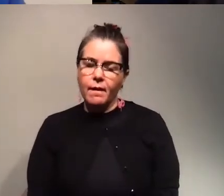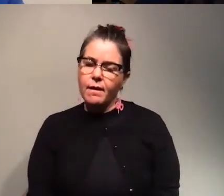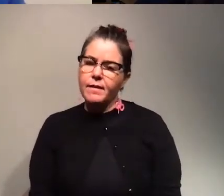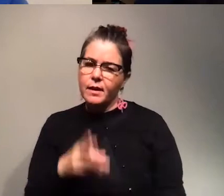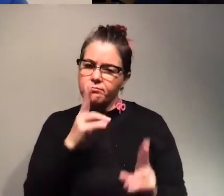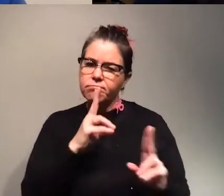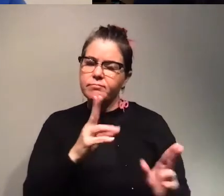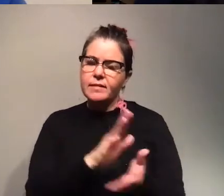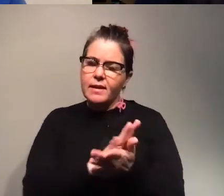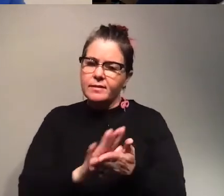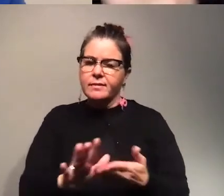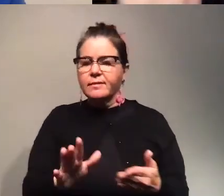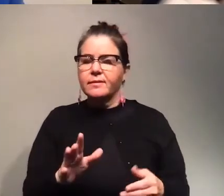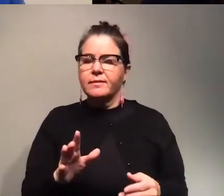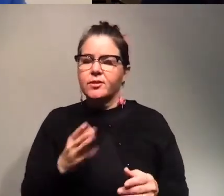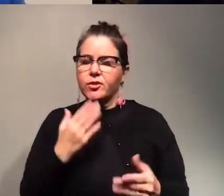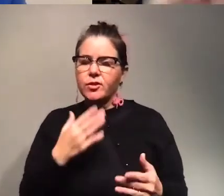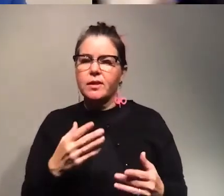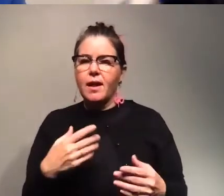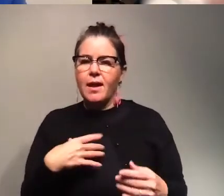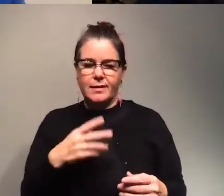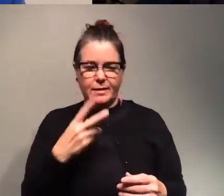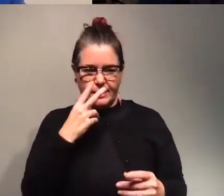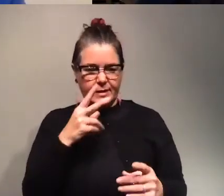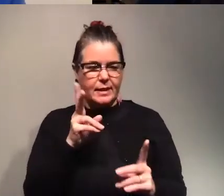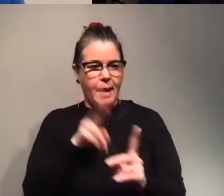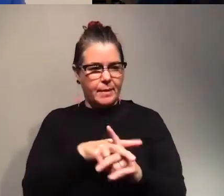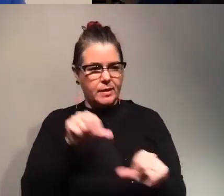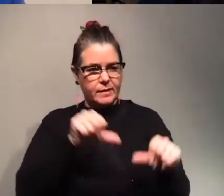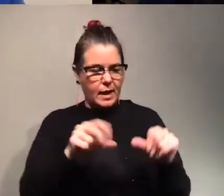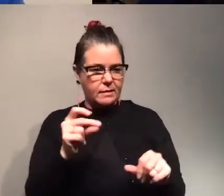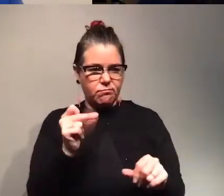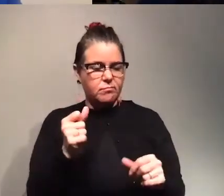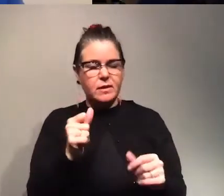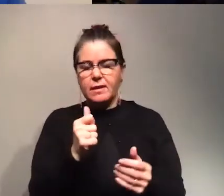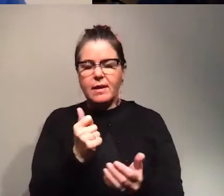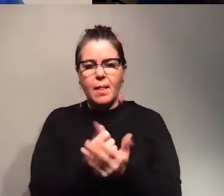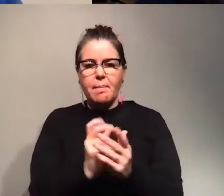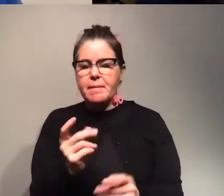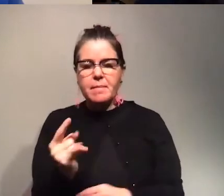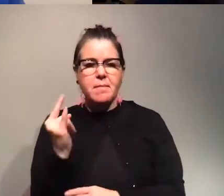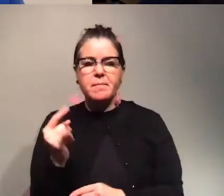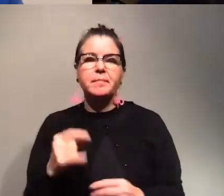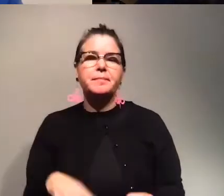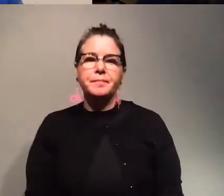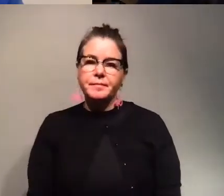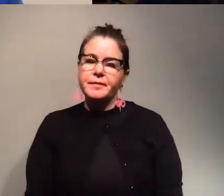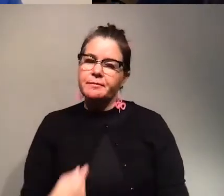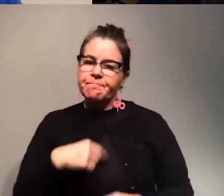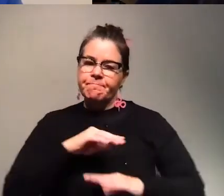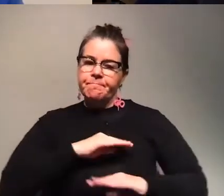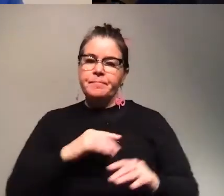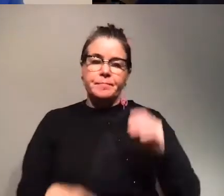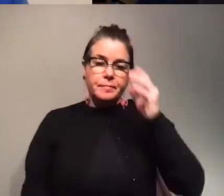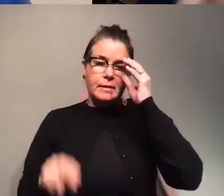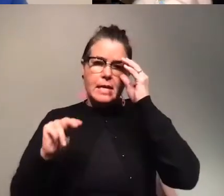thing to do i love that i love seeing like applications of science being able to be used right away it's like very gratifying um so